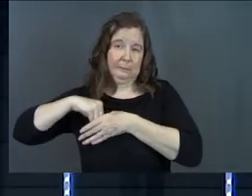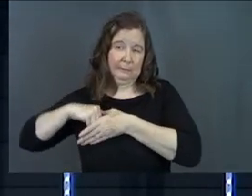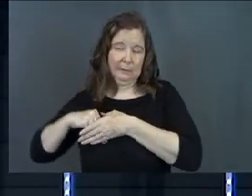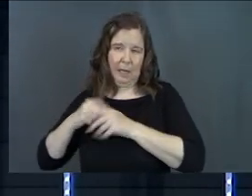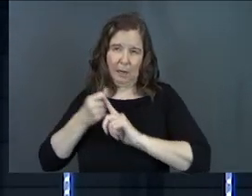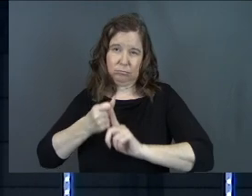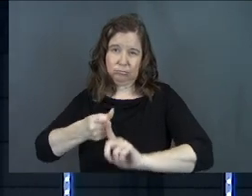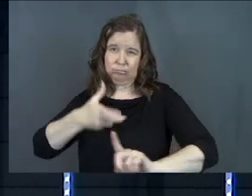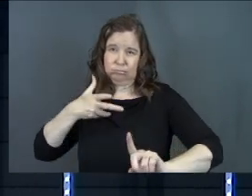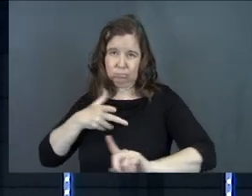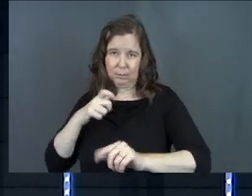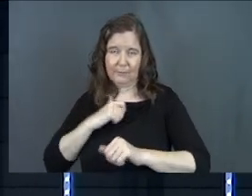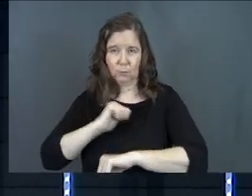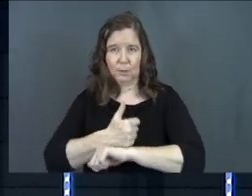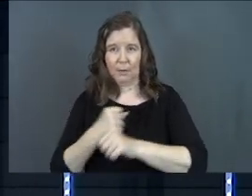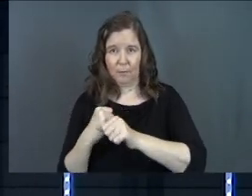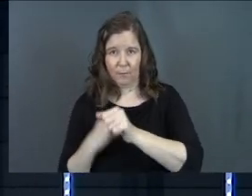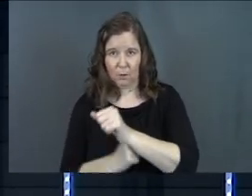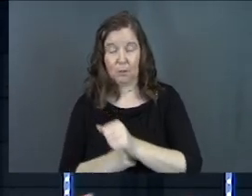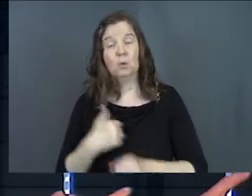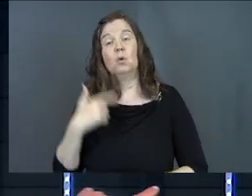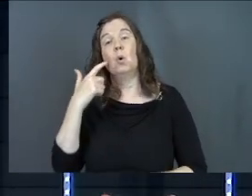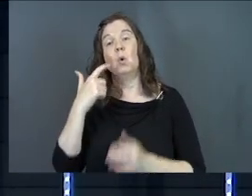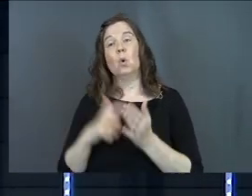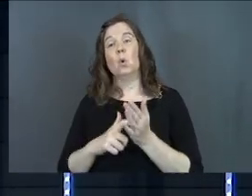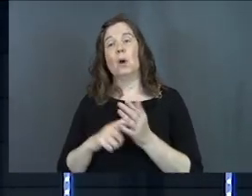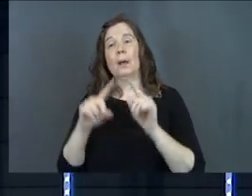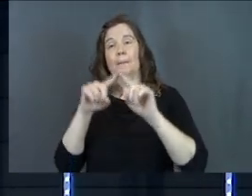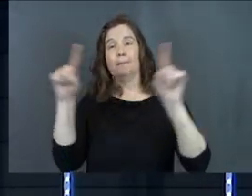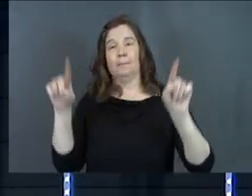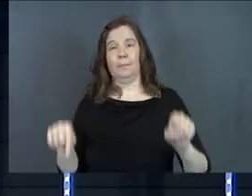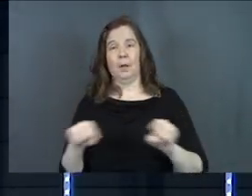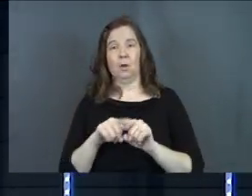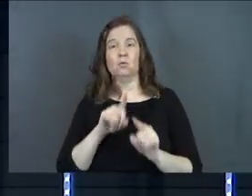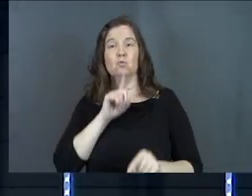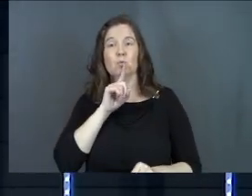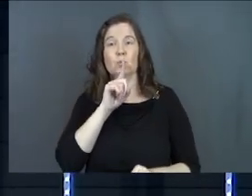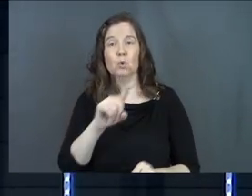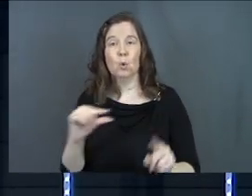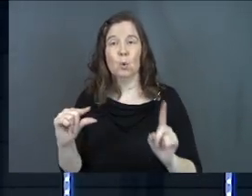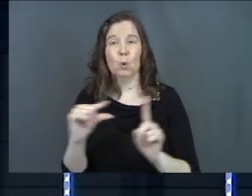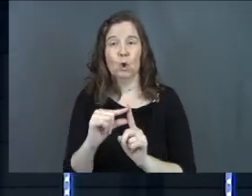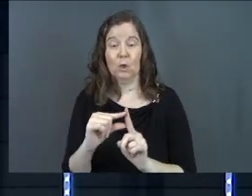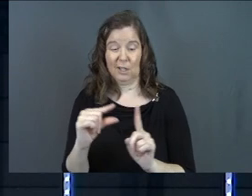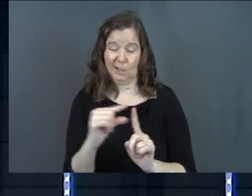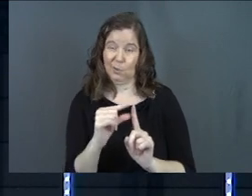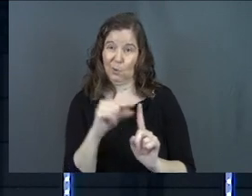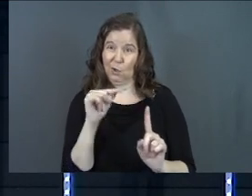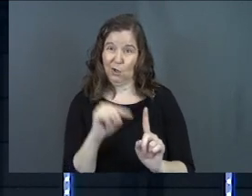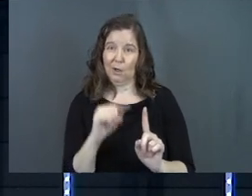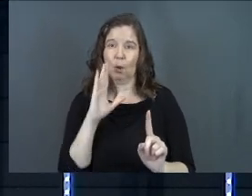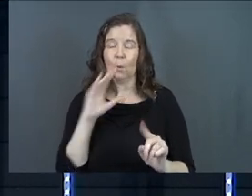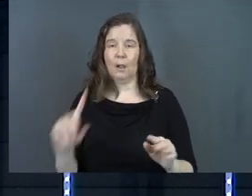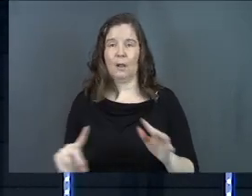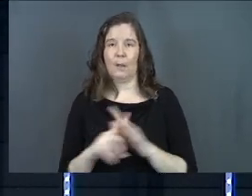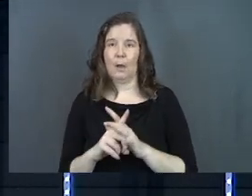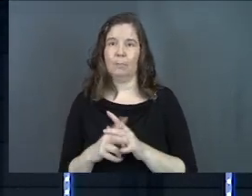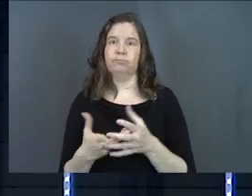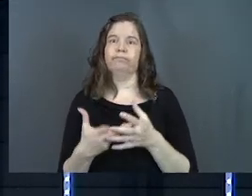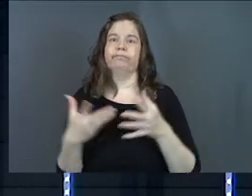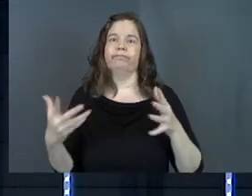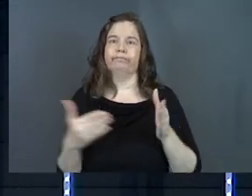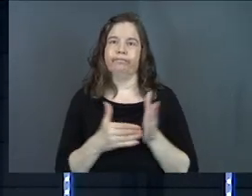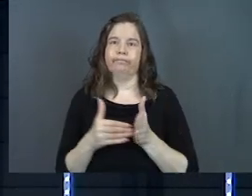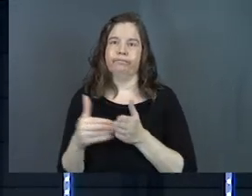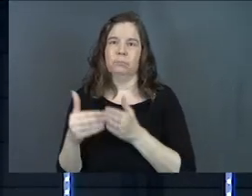foundation for the rest of the passage. So you notice I put a box around true word because word is going to come up a